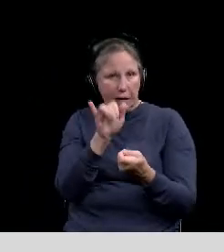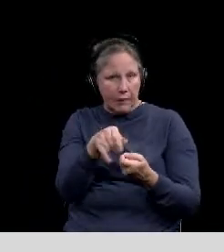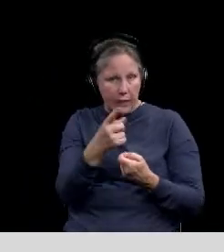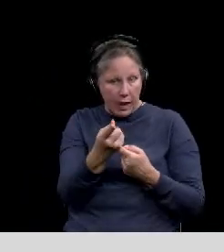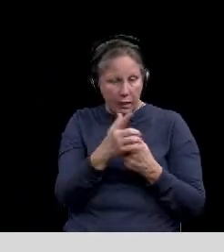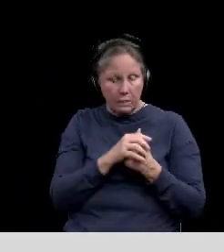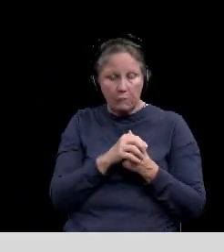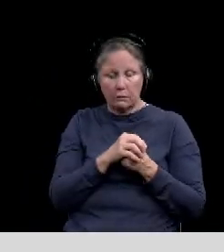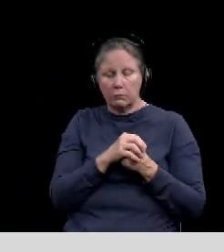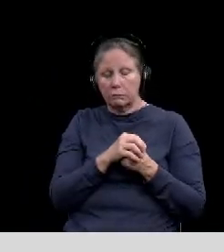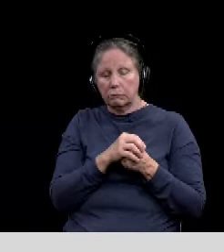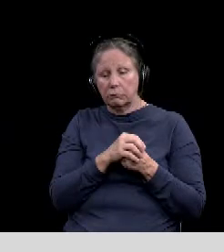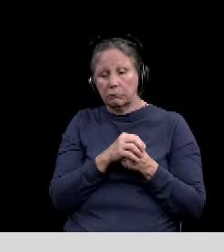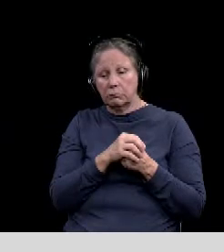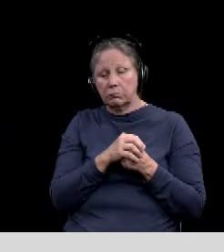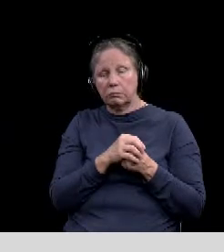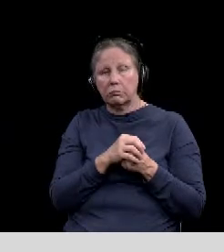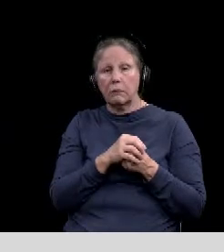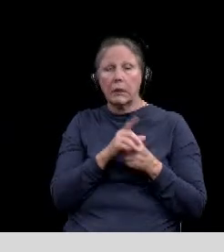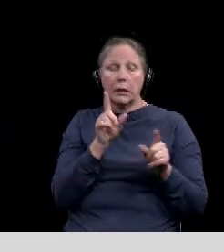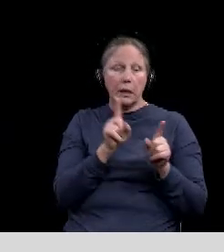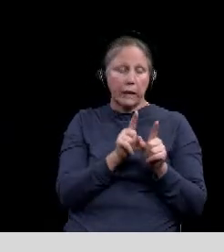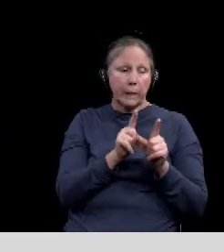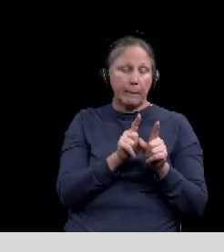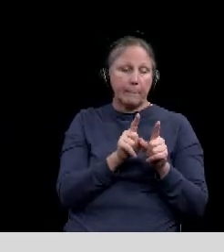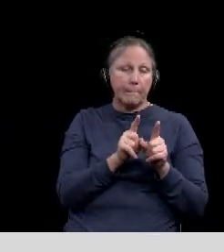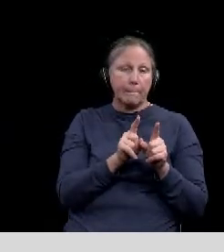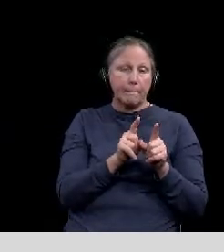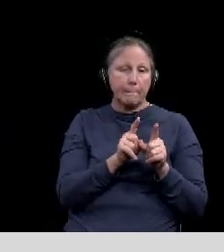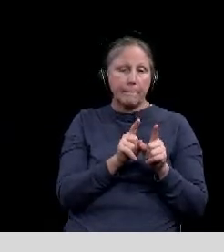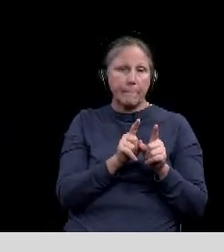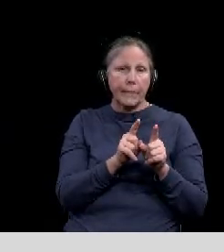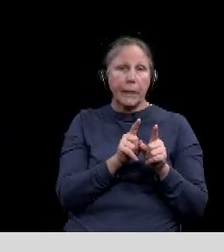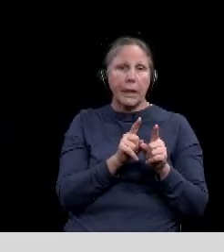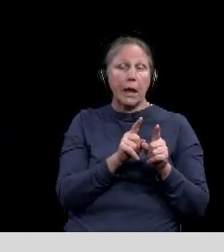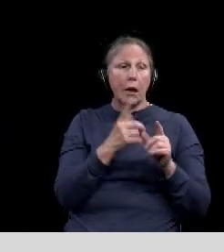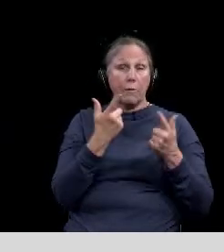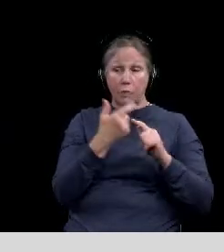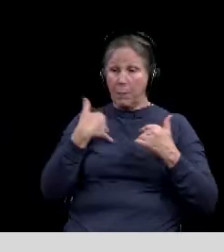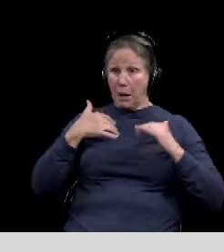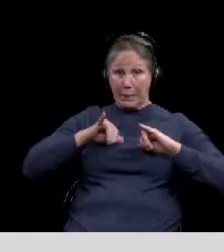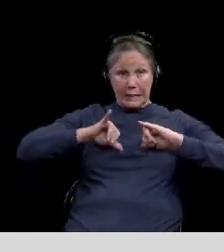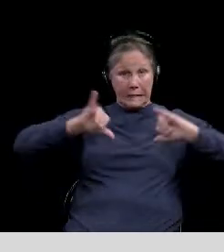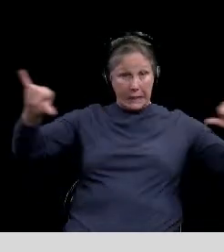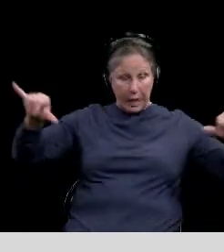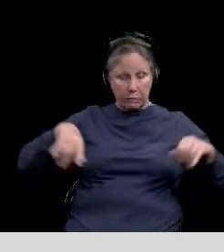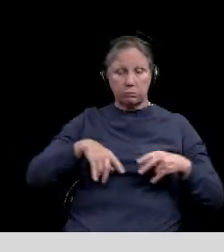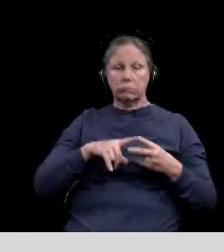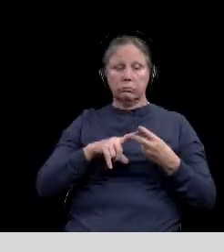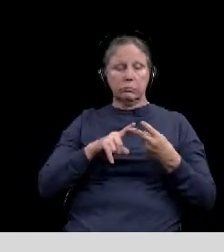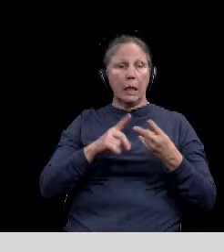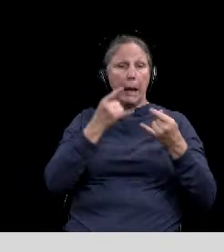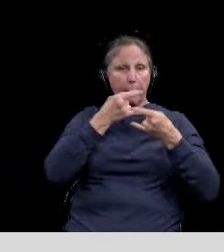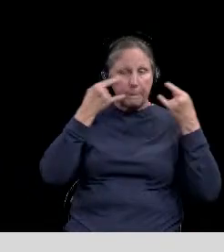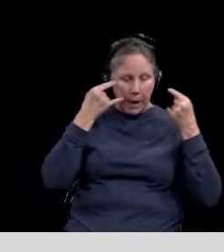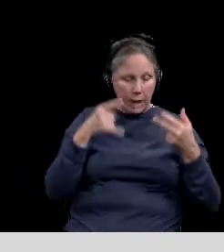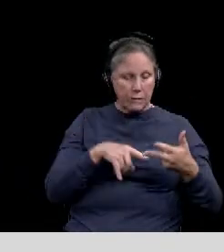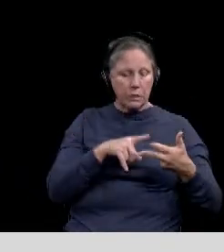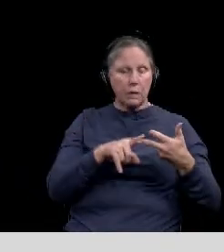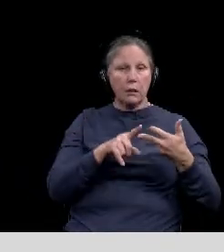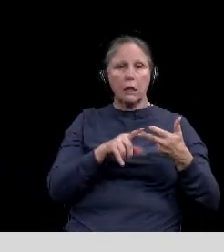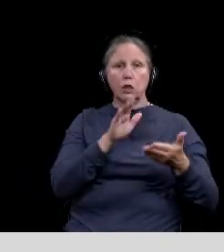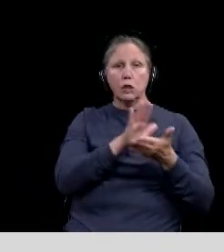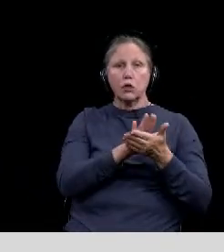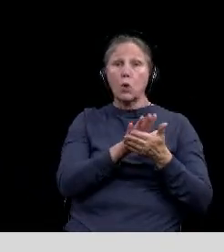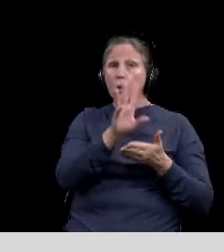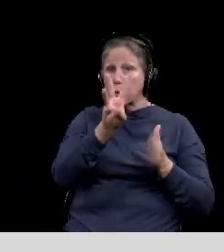as the reopening from the shelter in place, the Texas mask order, the Waco ISD start